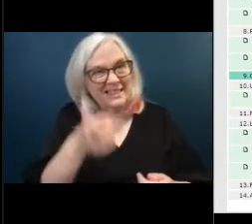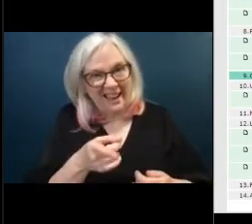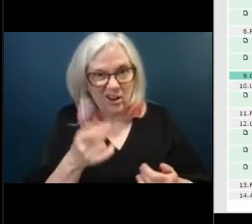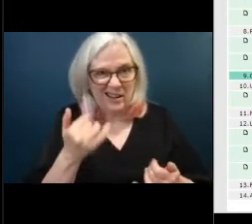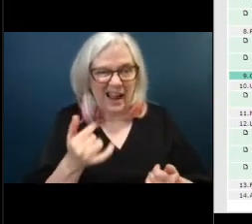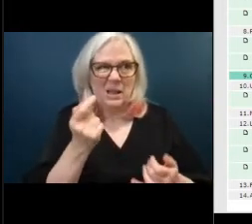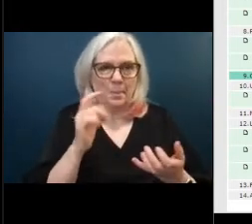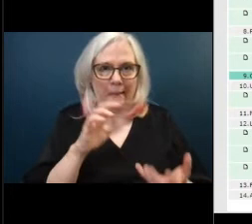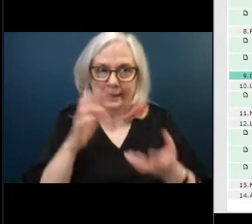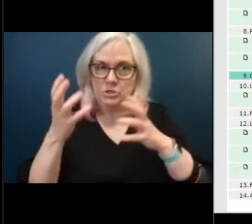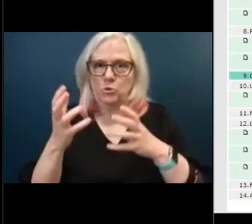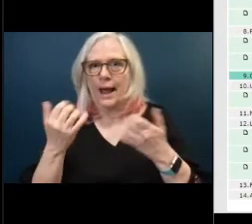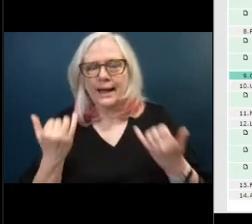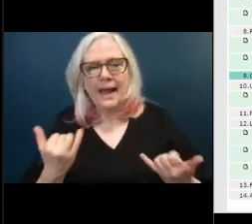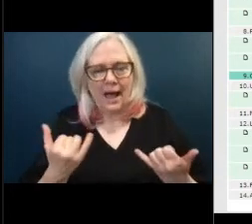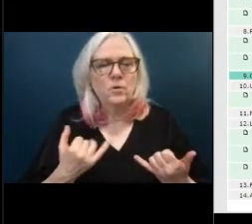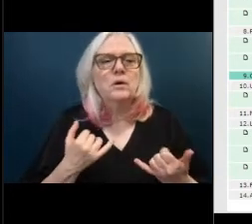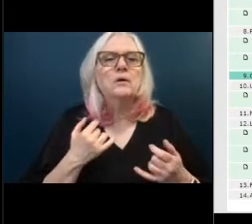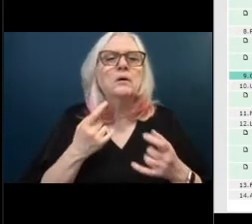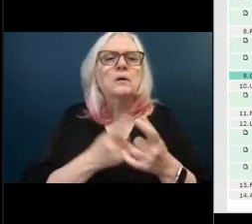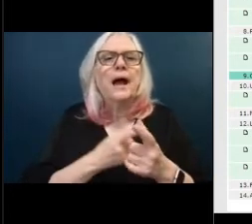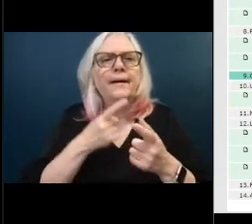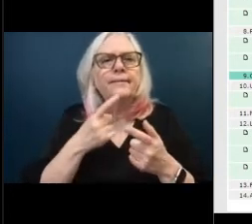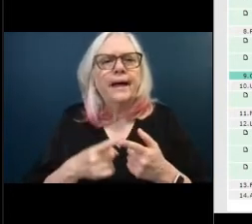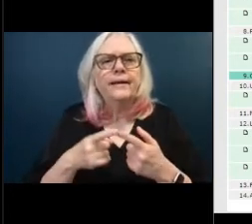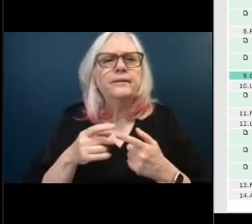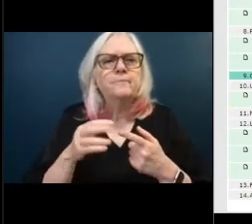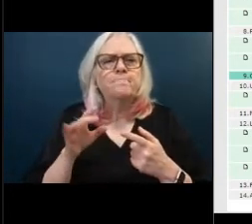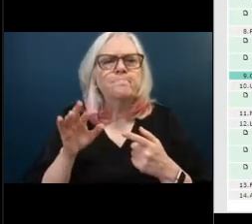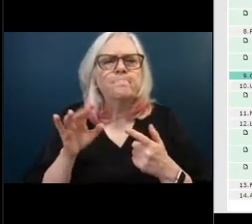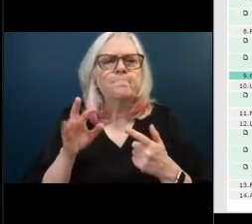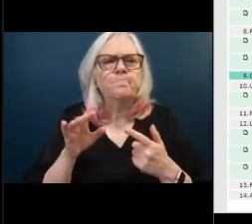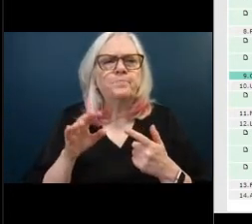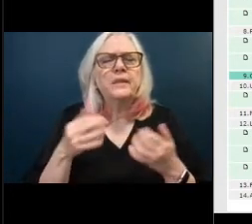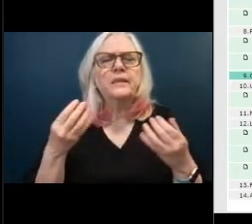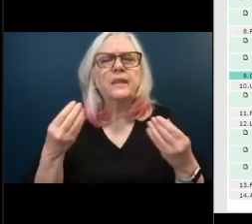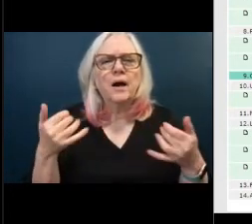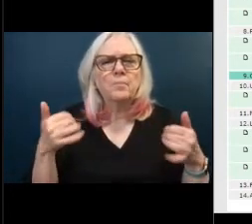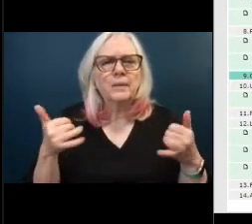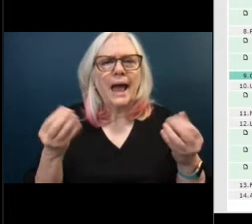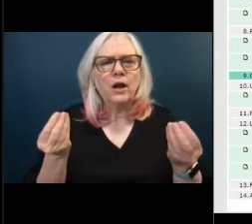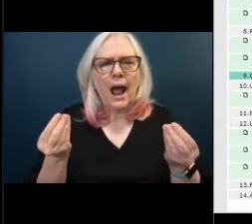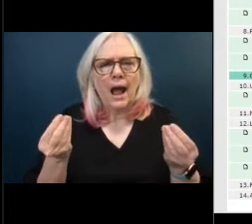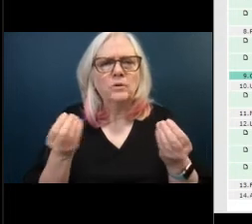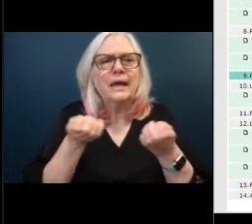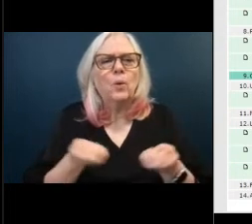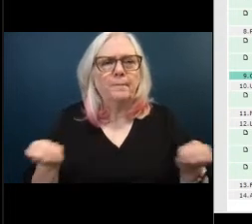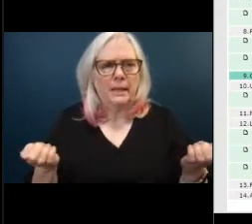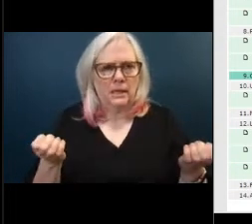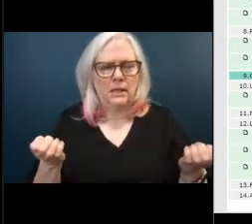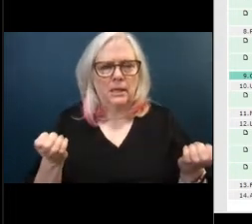um and then the playground equipment i know that it is